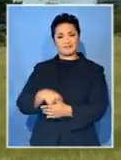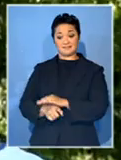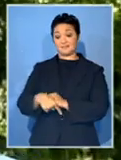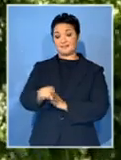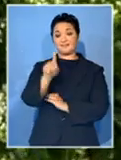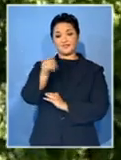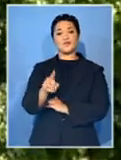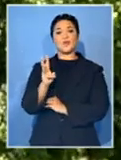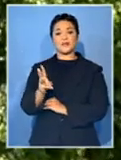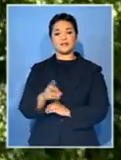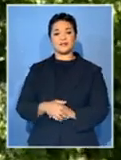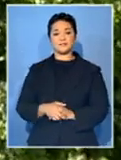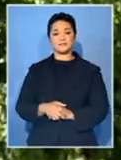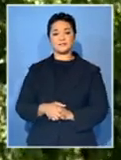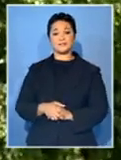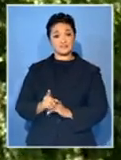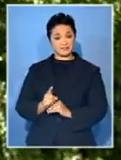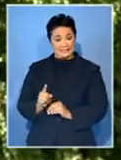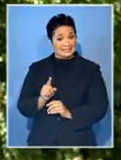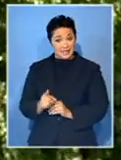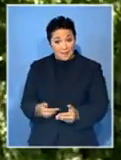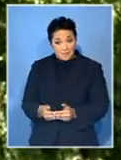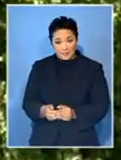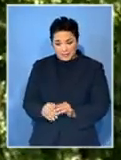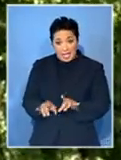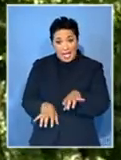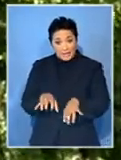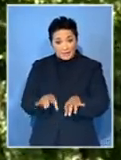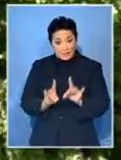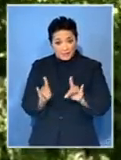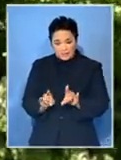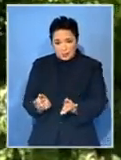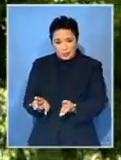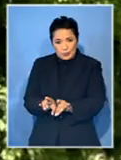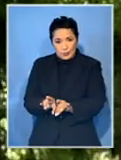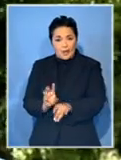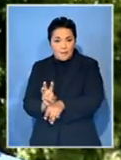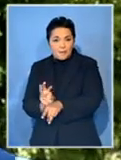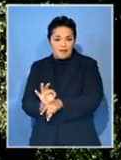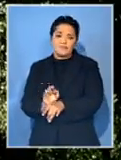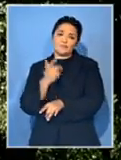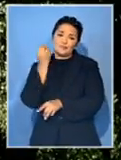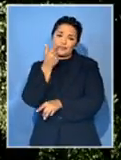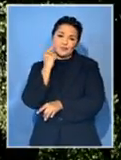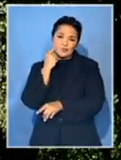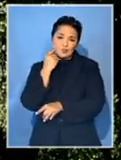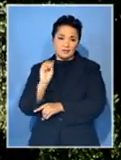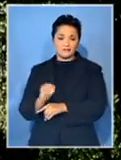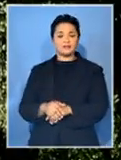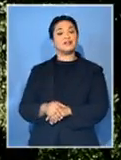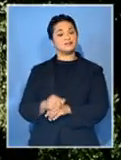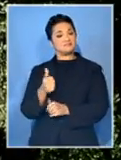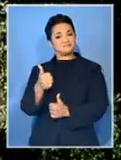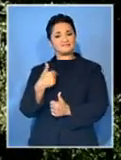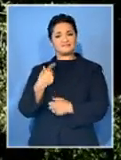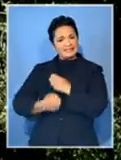birth. They stayed very close to the mommy and daddy and they were very cute. It's been great, we've been coming